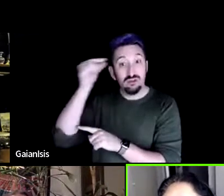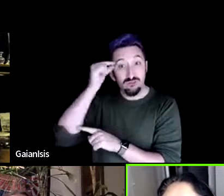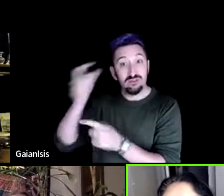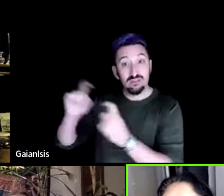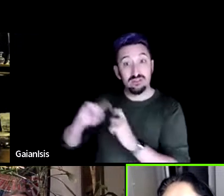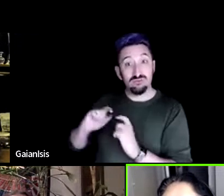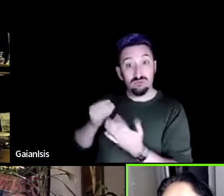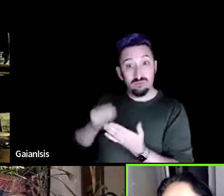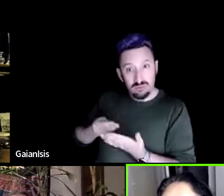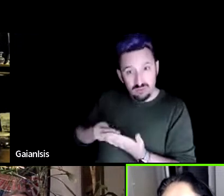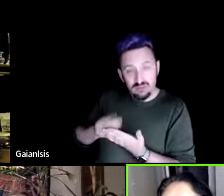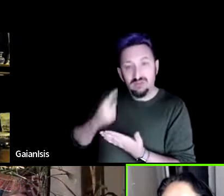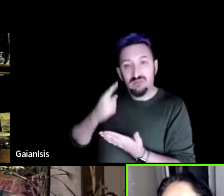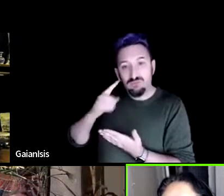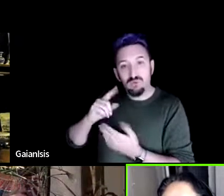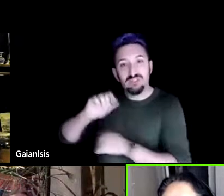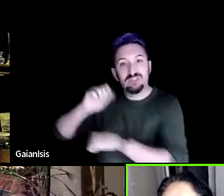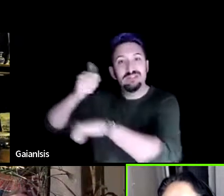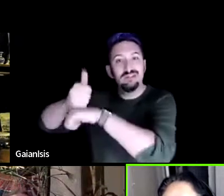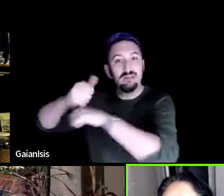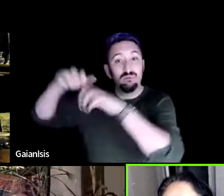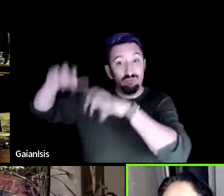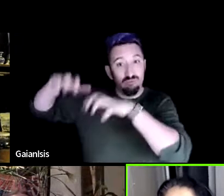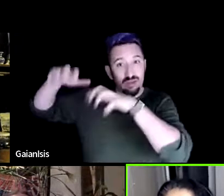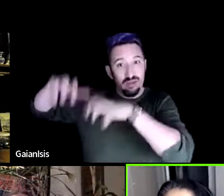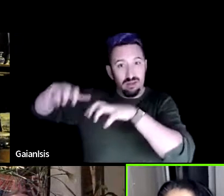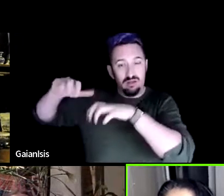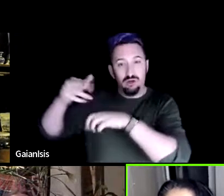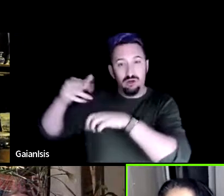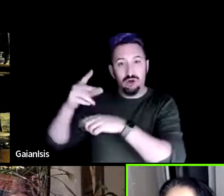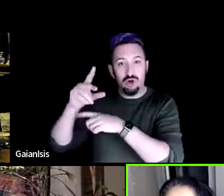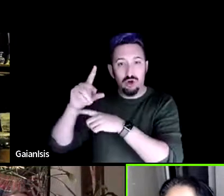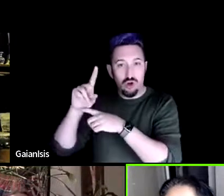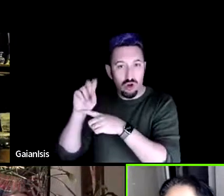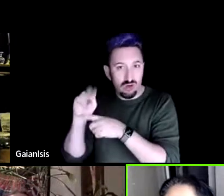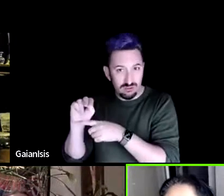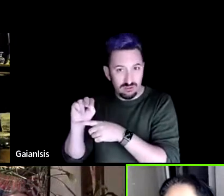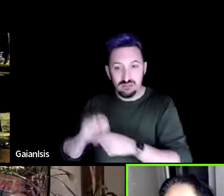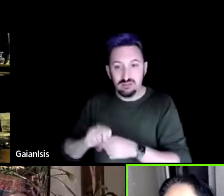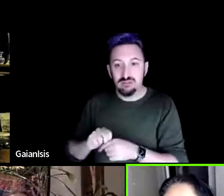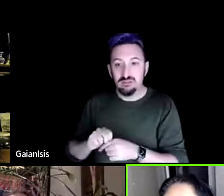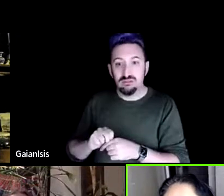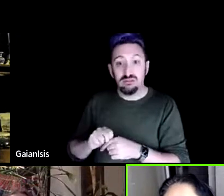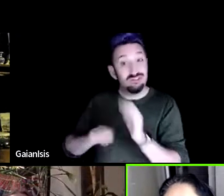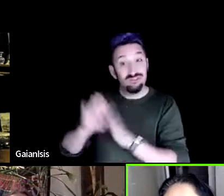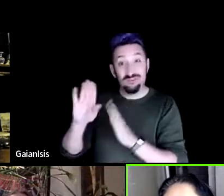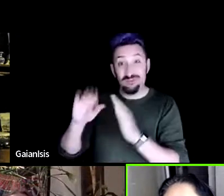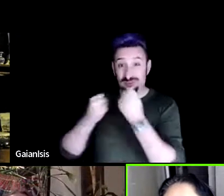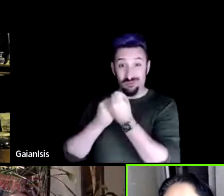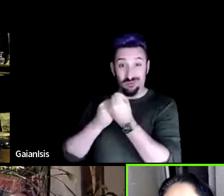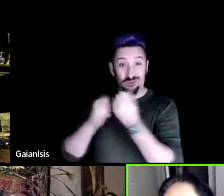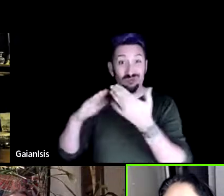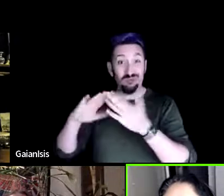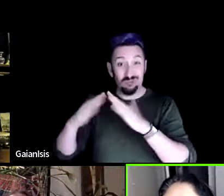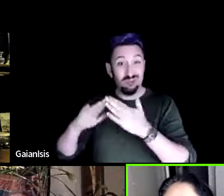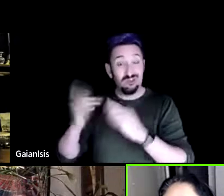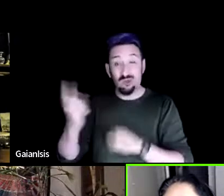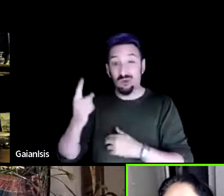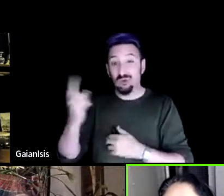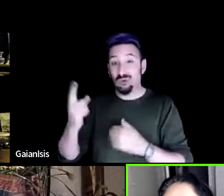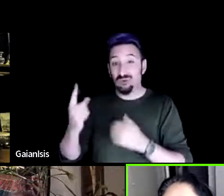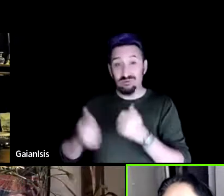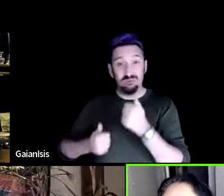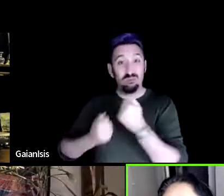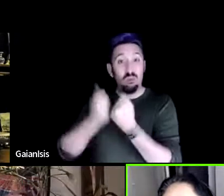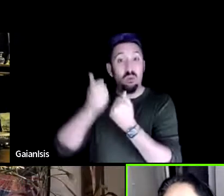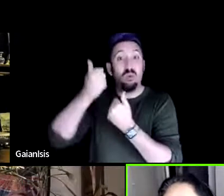building the support in the community of course is always the most difficult um piece of the puzzle